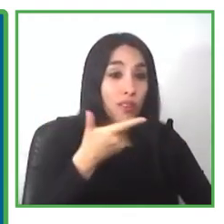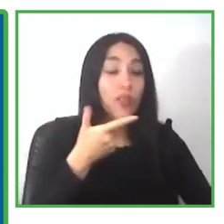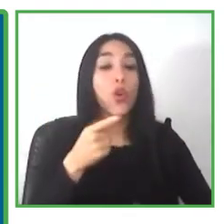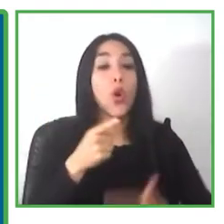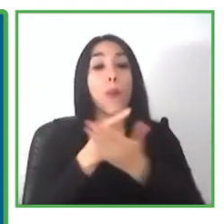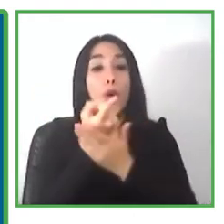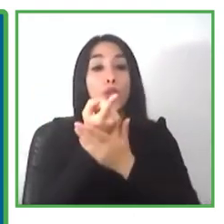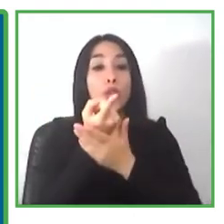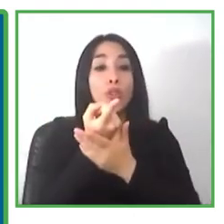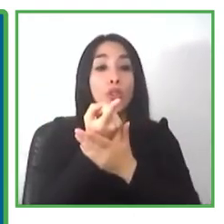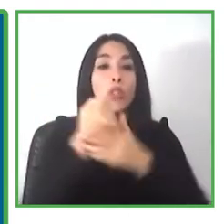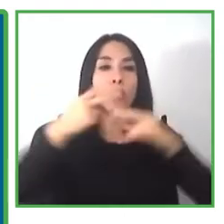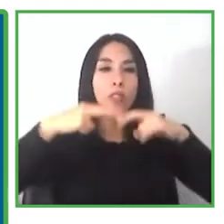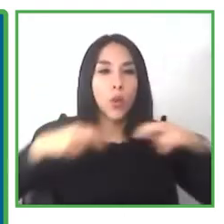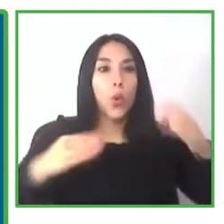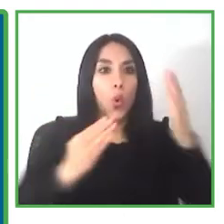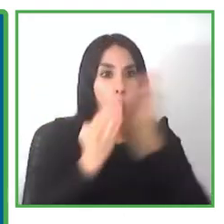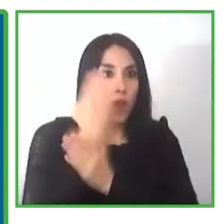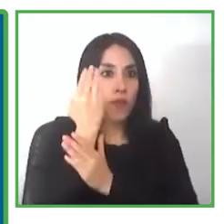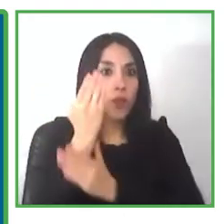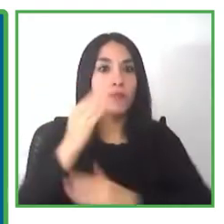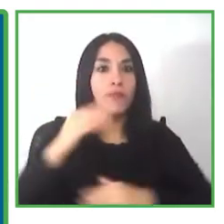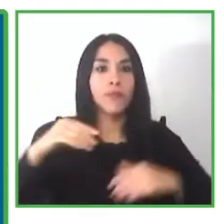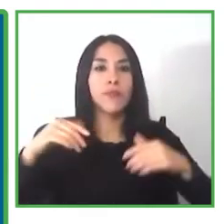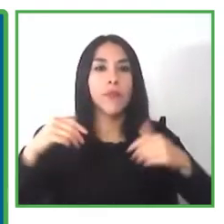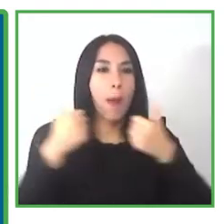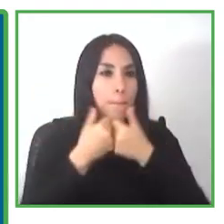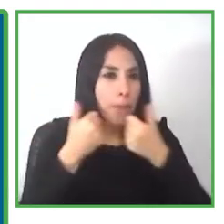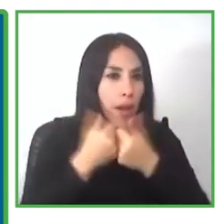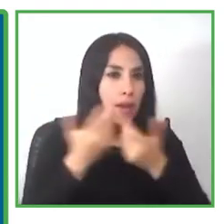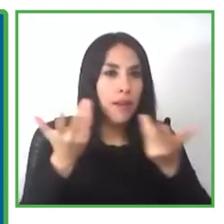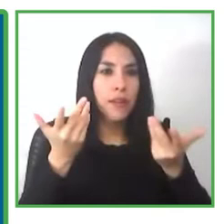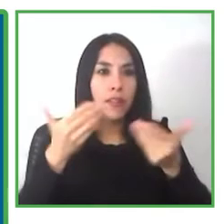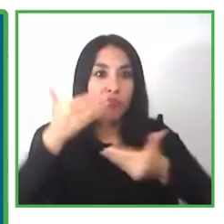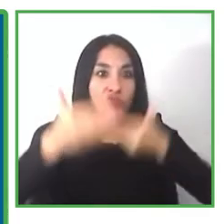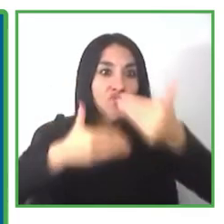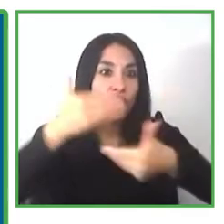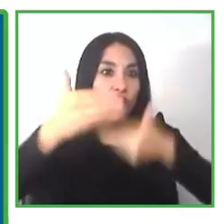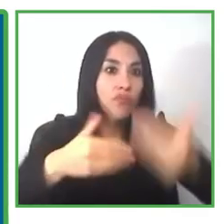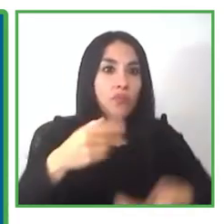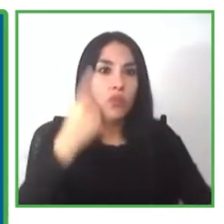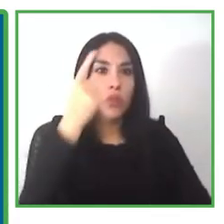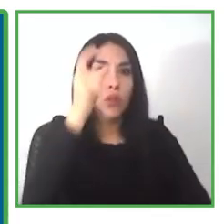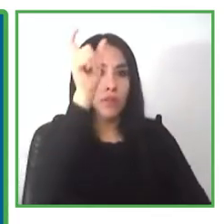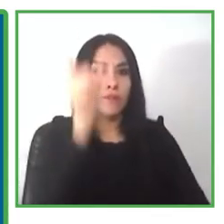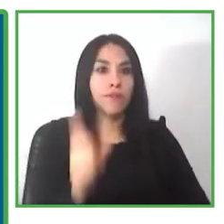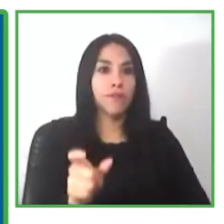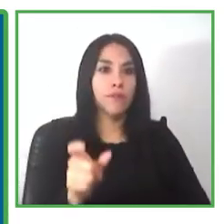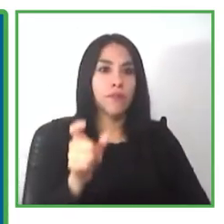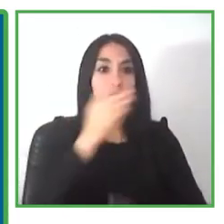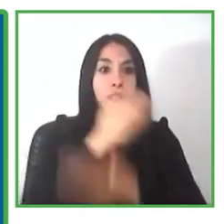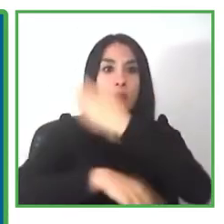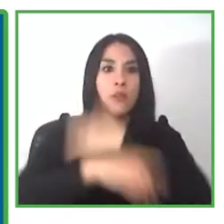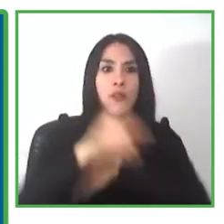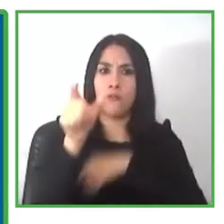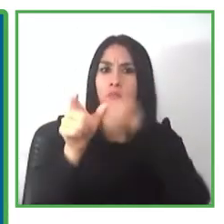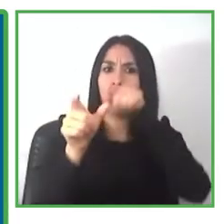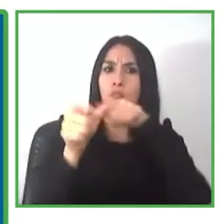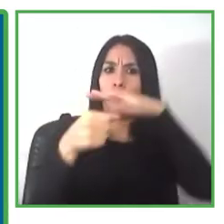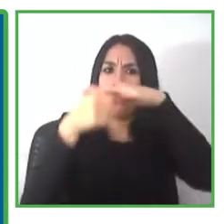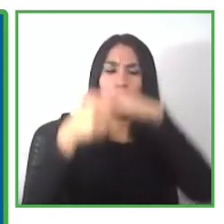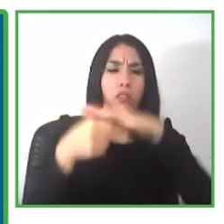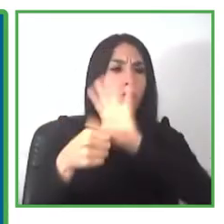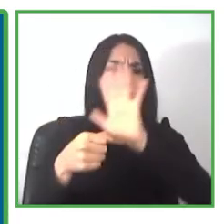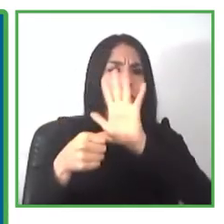horizons once in a while and not just put one person with disabilities with just one option forever